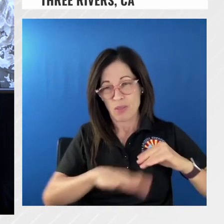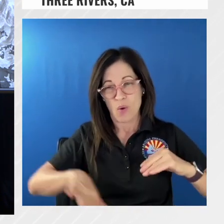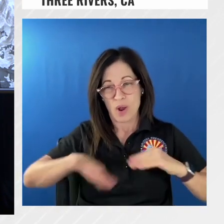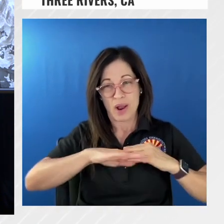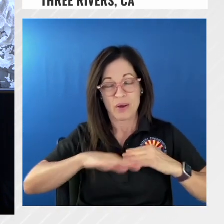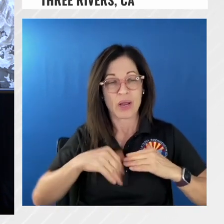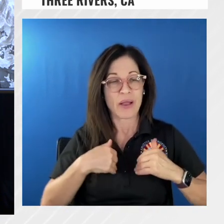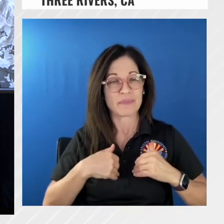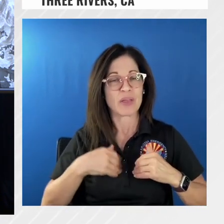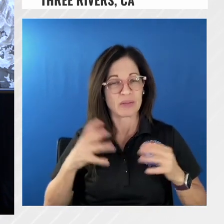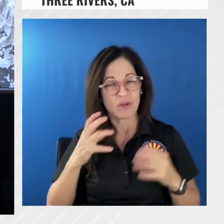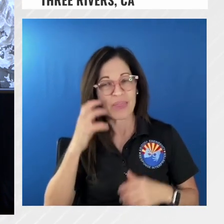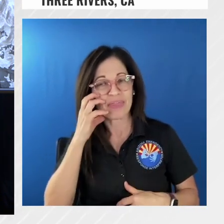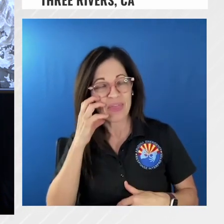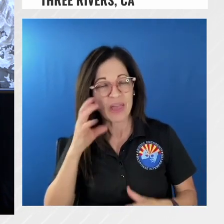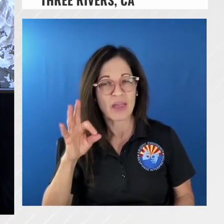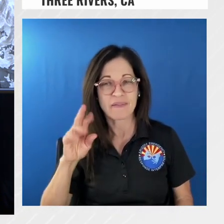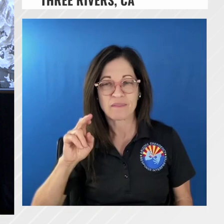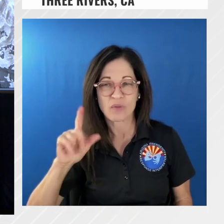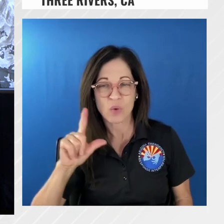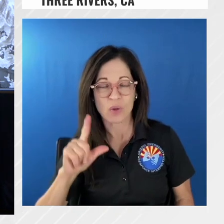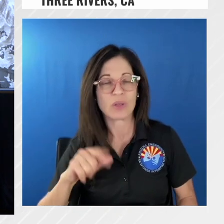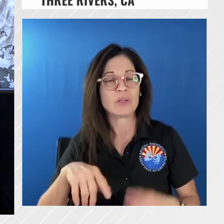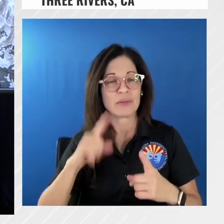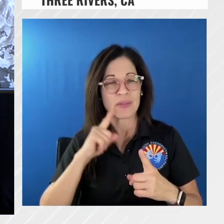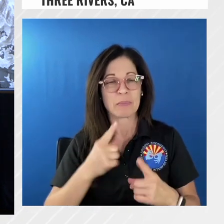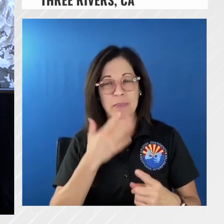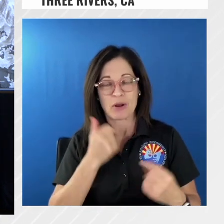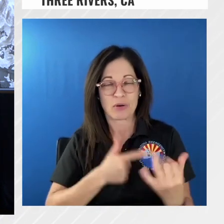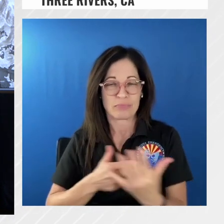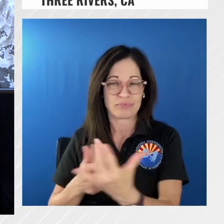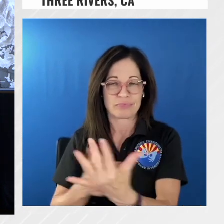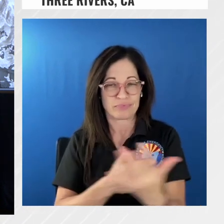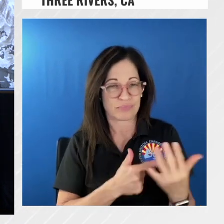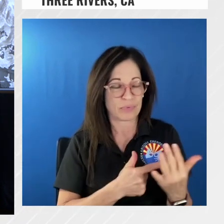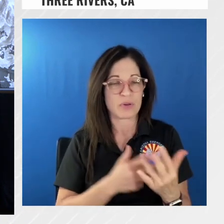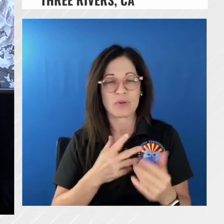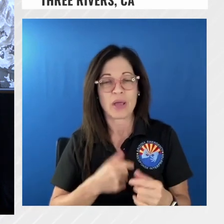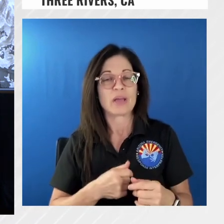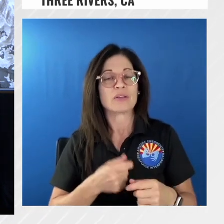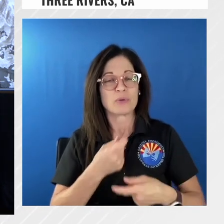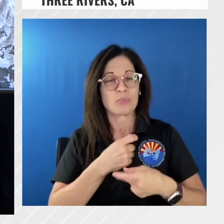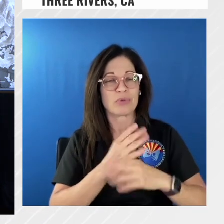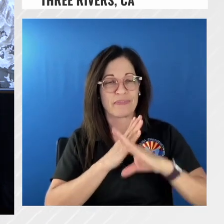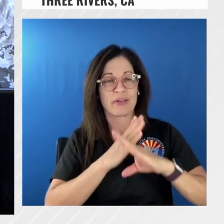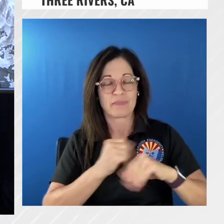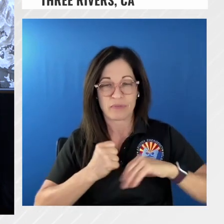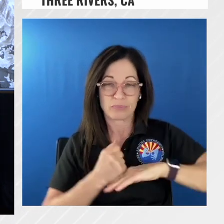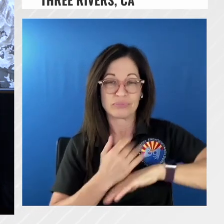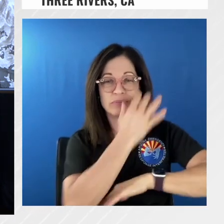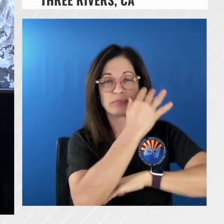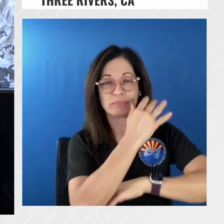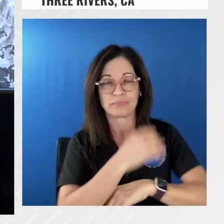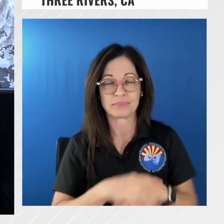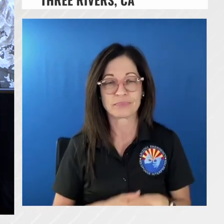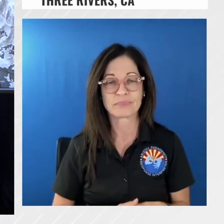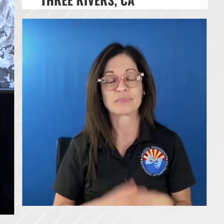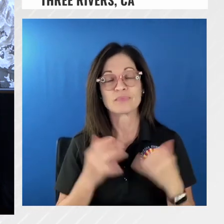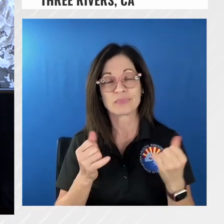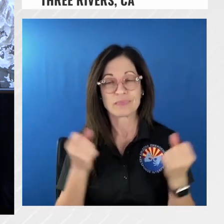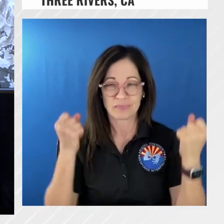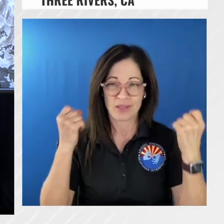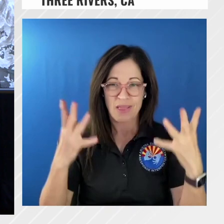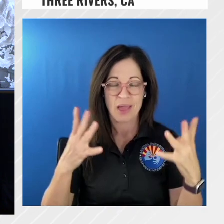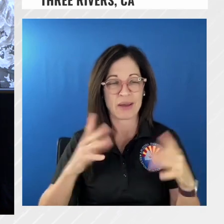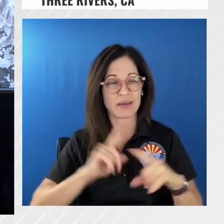more advantageous than having the fire run from the bottom up to the top of the hill overall we have a lot of people around the fire looking at different